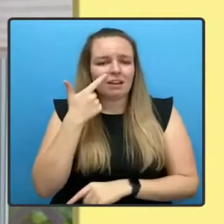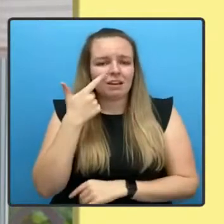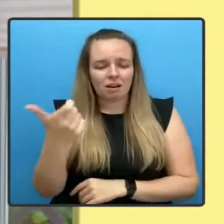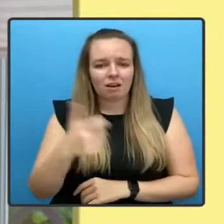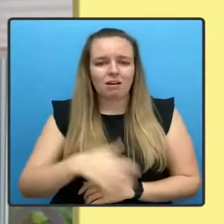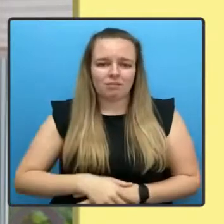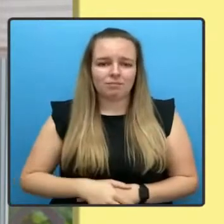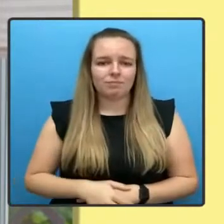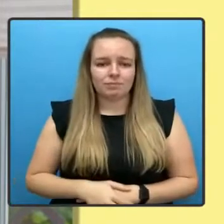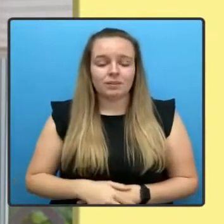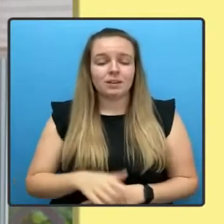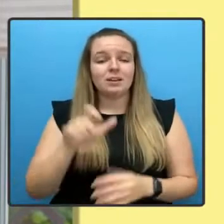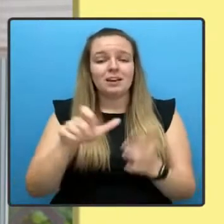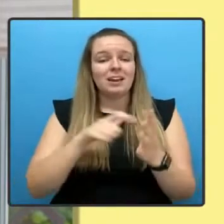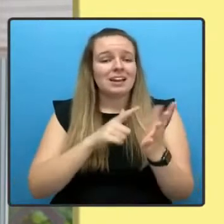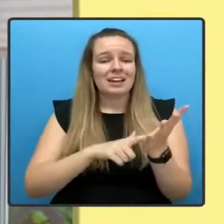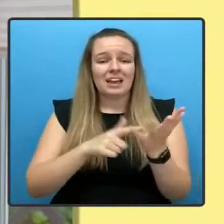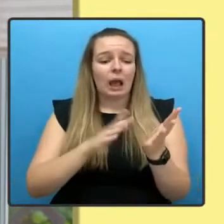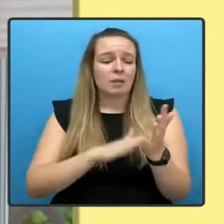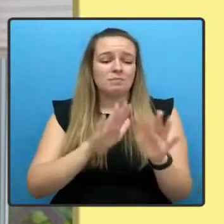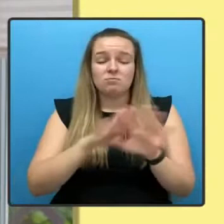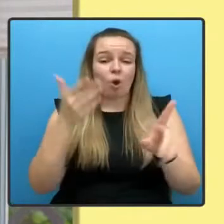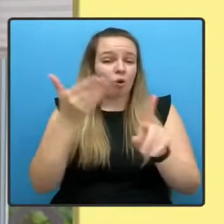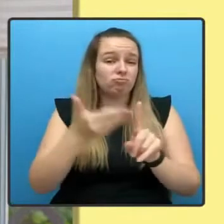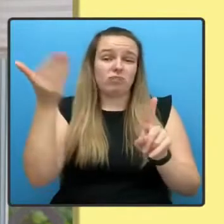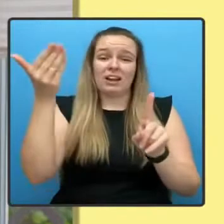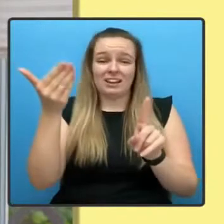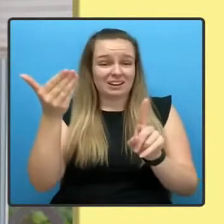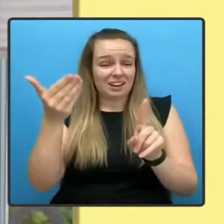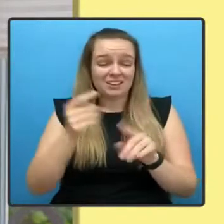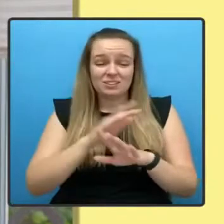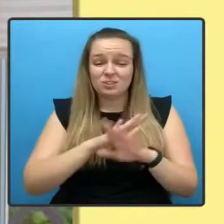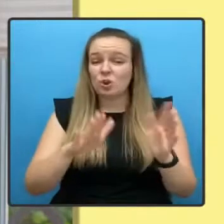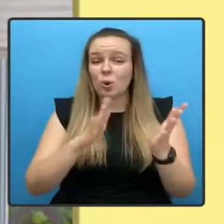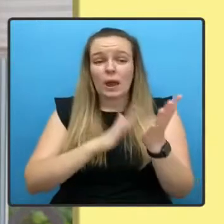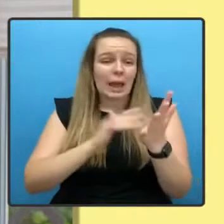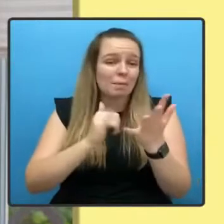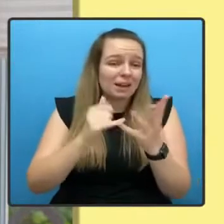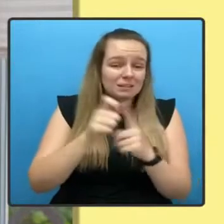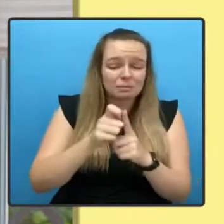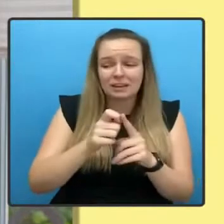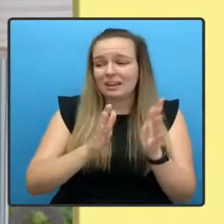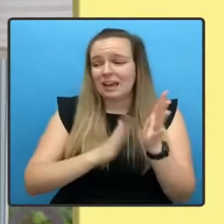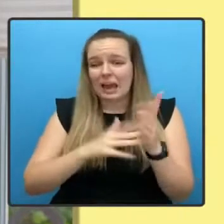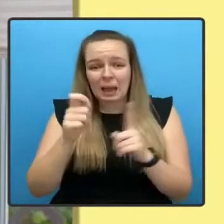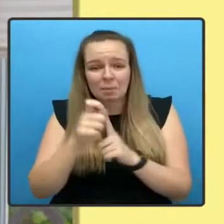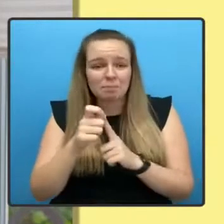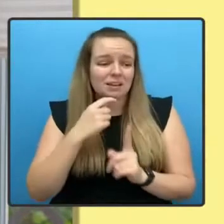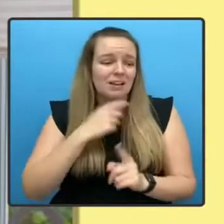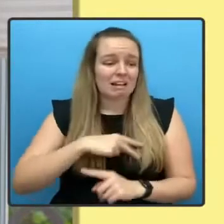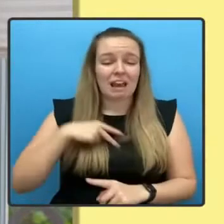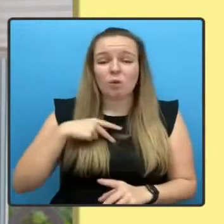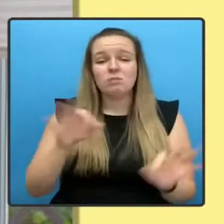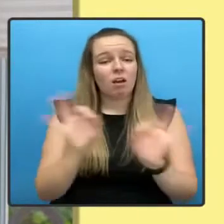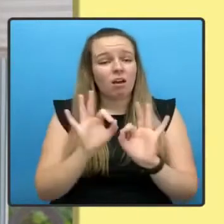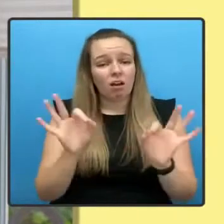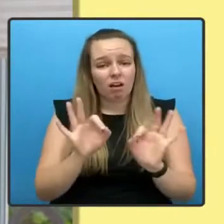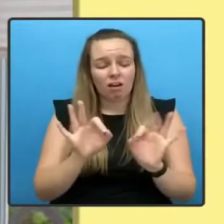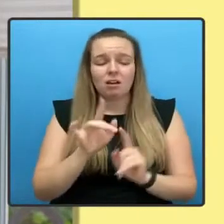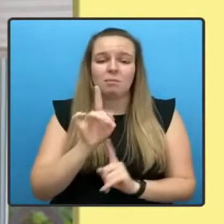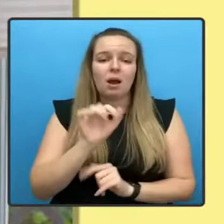a household name. He wasn't an MSP or MP or councillor. But his tireless,